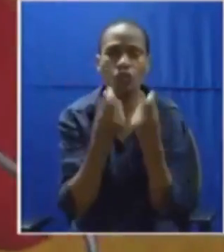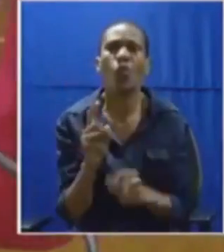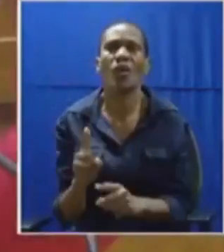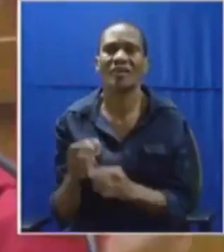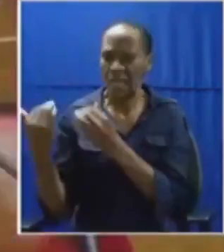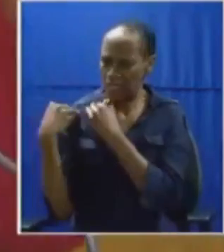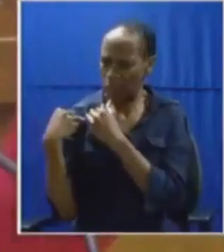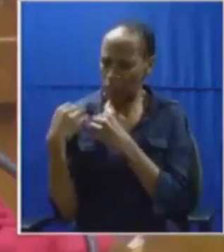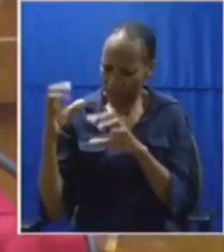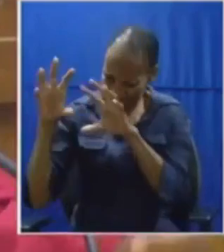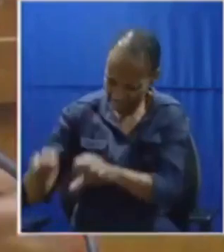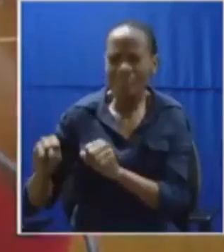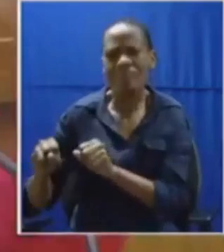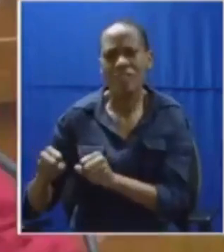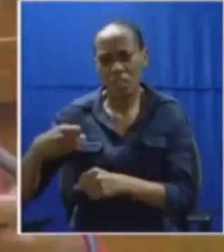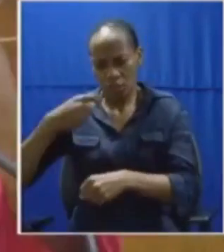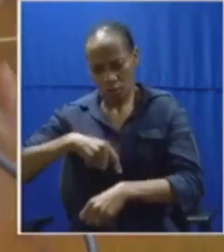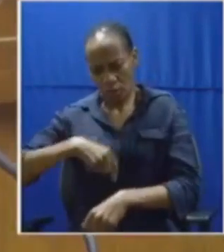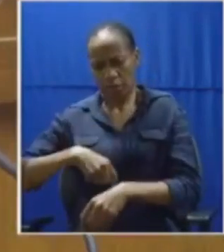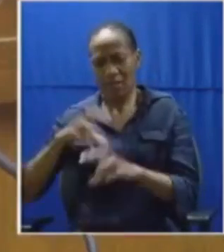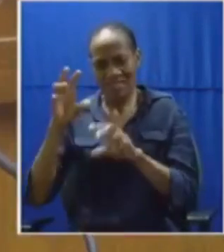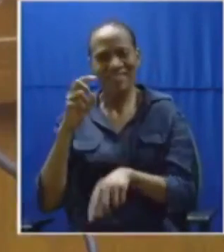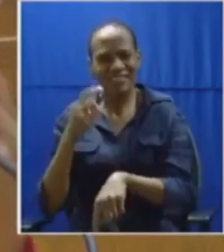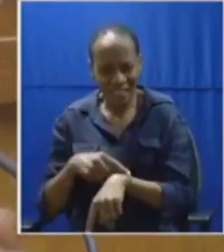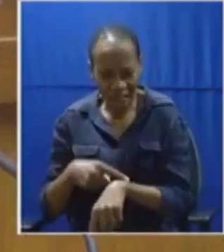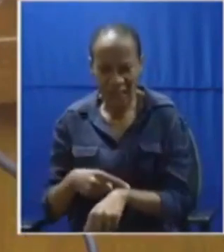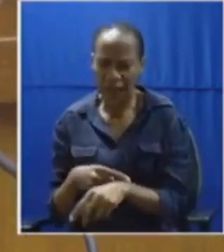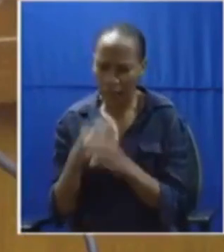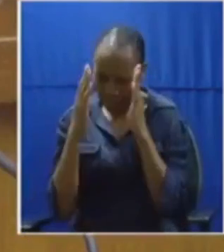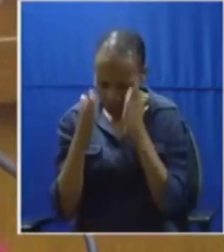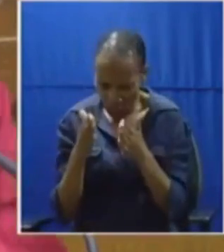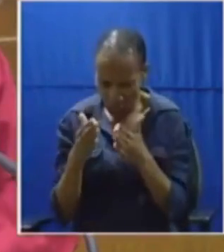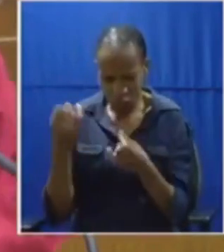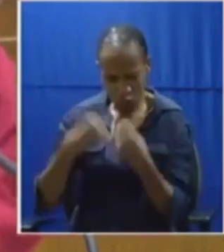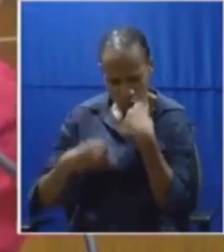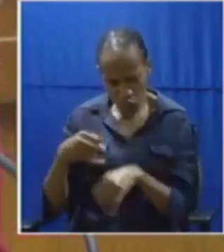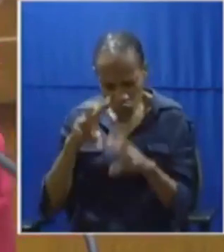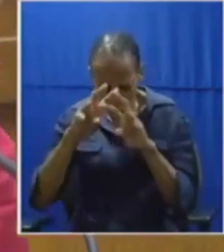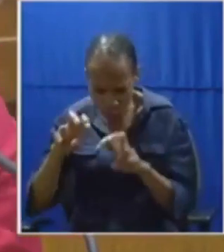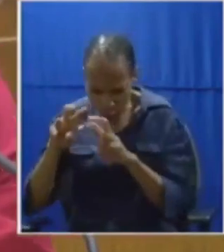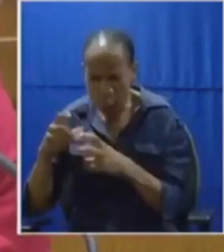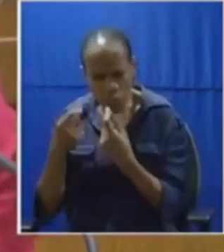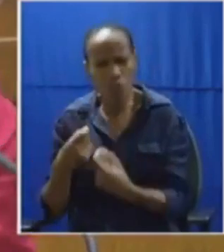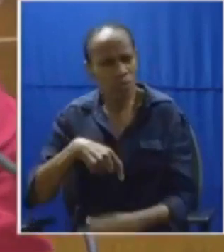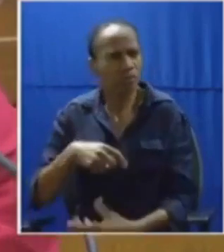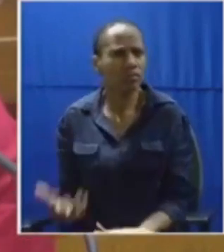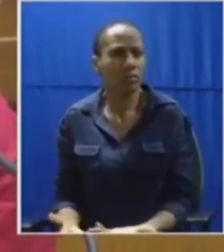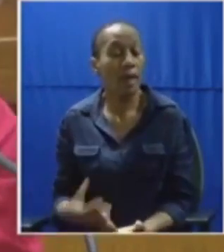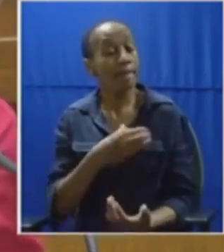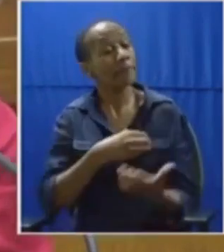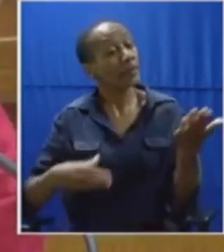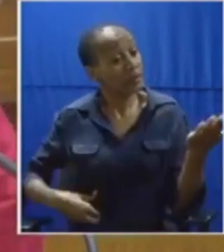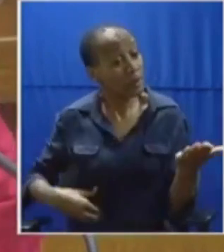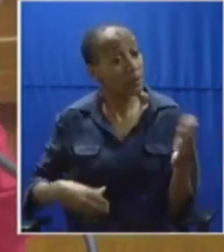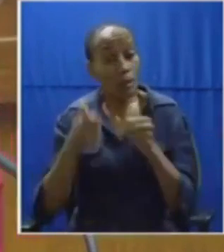give yourself sufficient time to deal with allegations leveled against you president reduce your